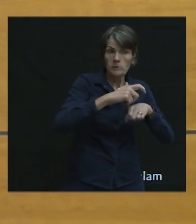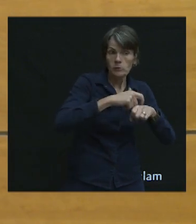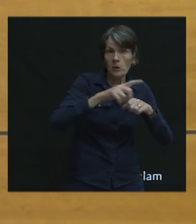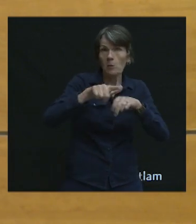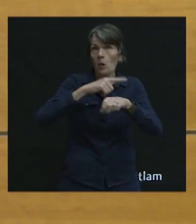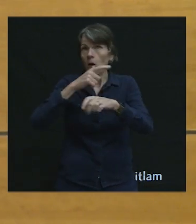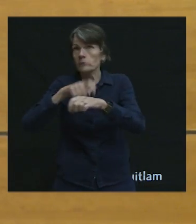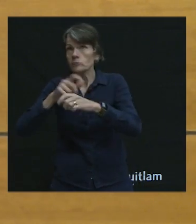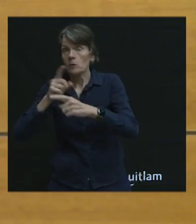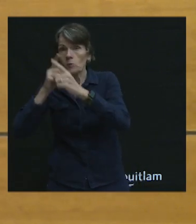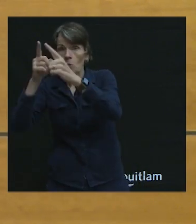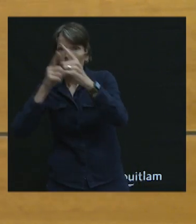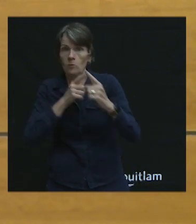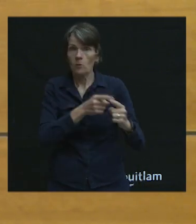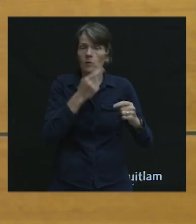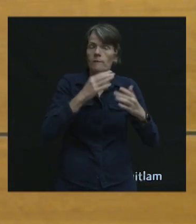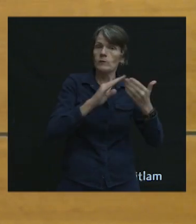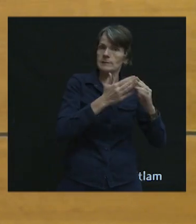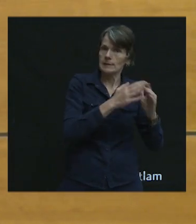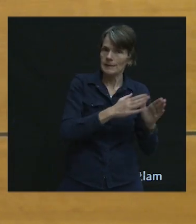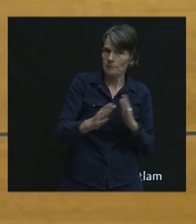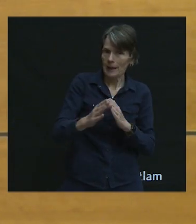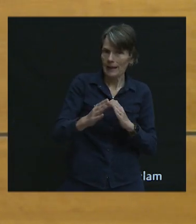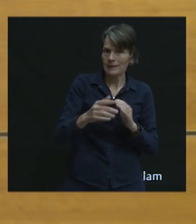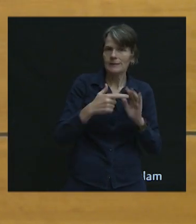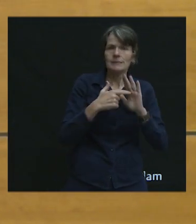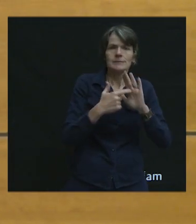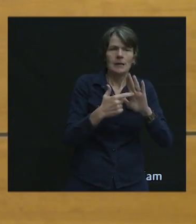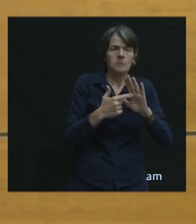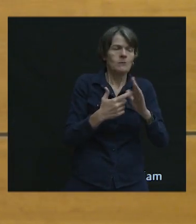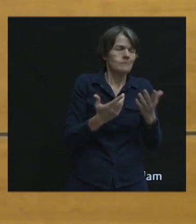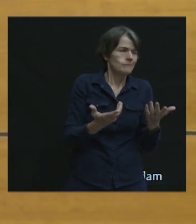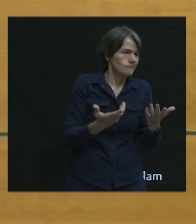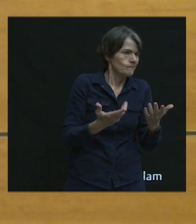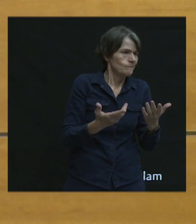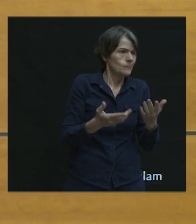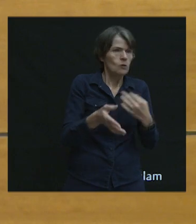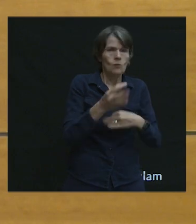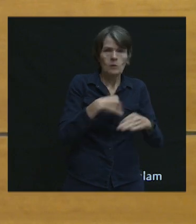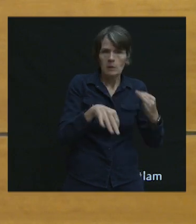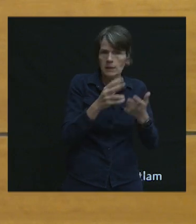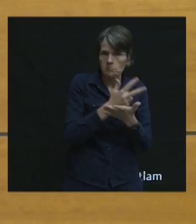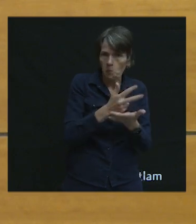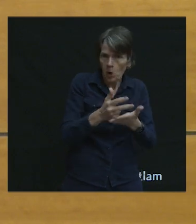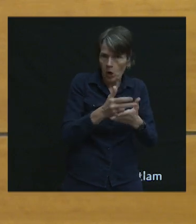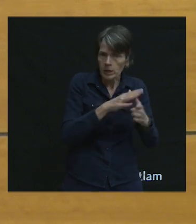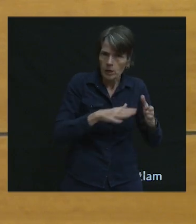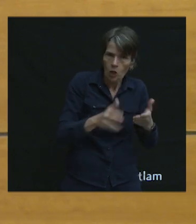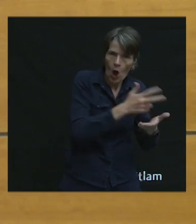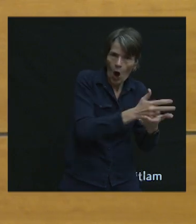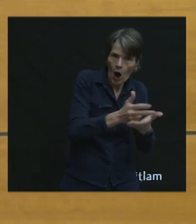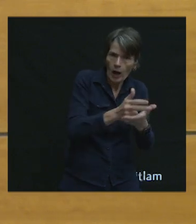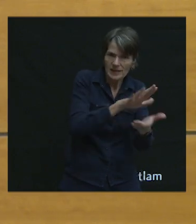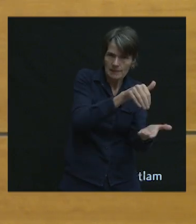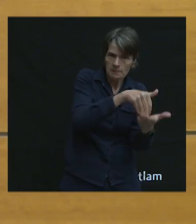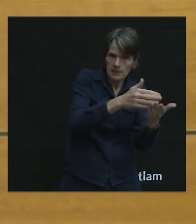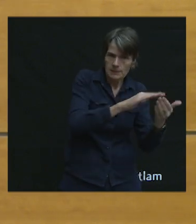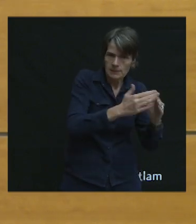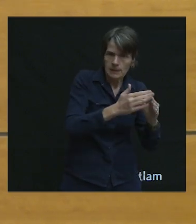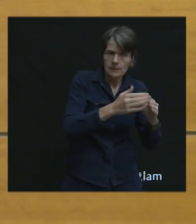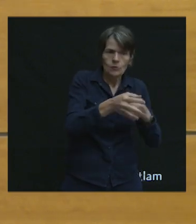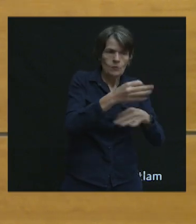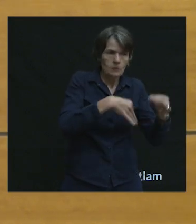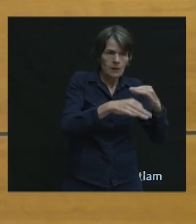initiatives around urban planning, i.e., for example, replace parking lots in the centre of the city with